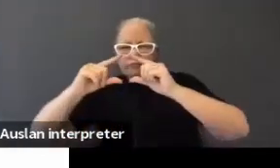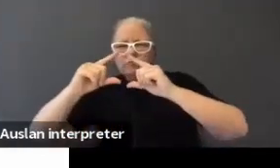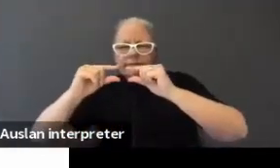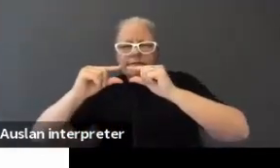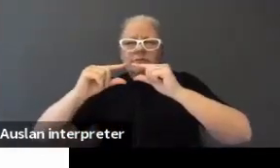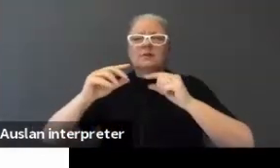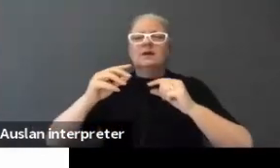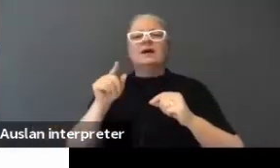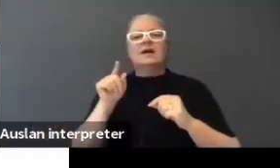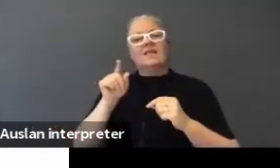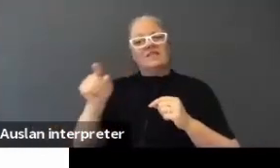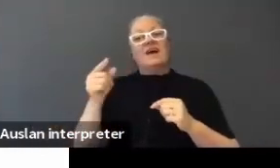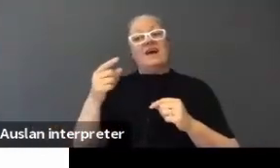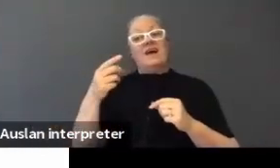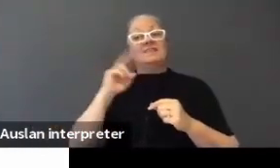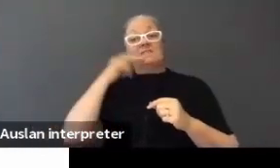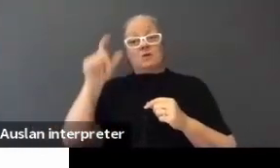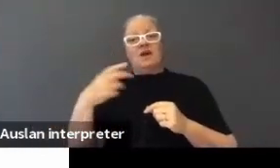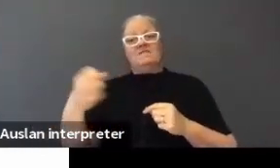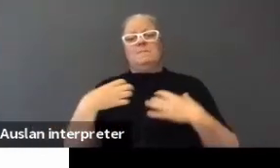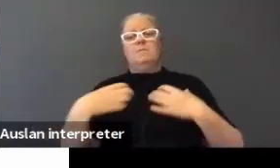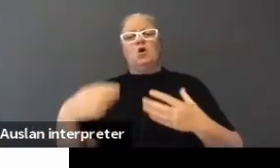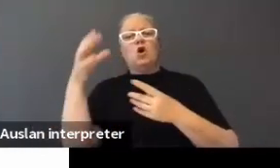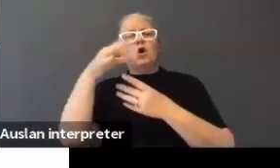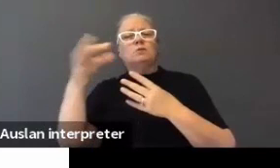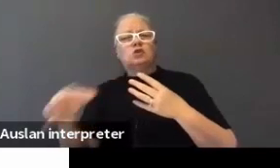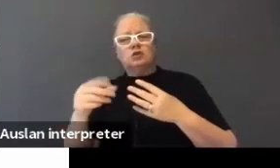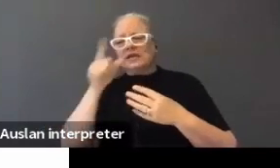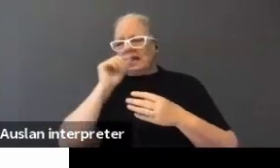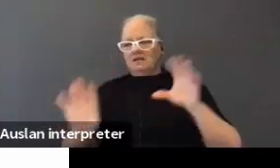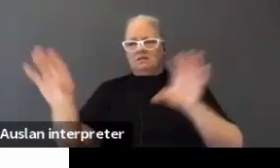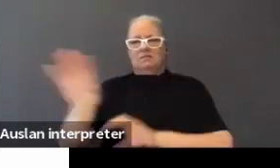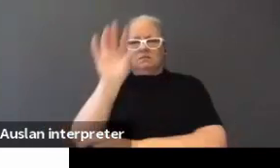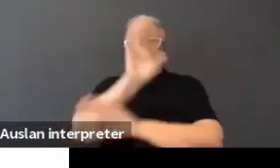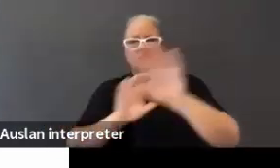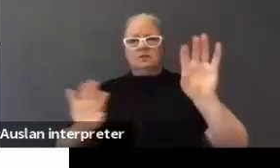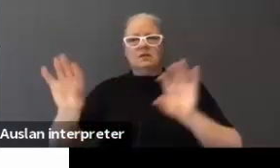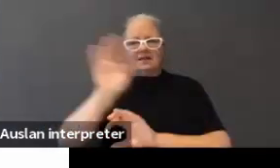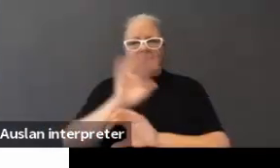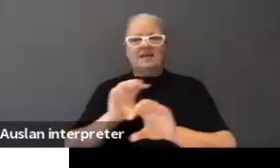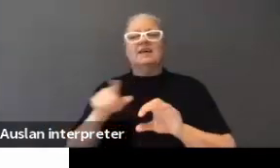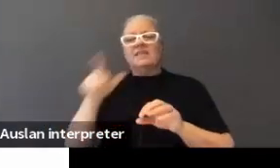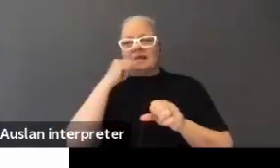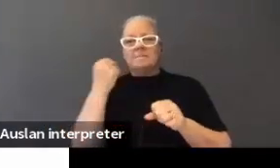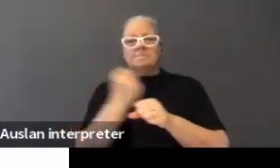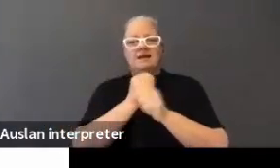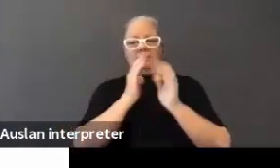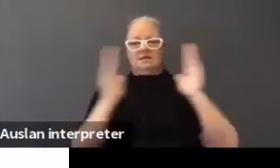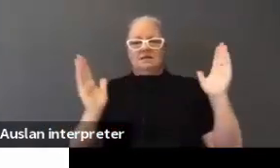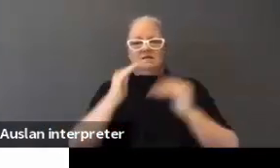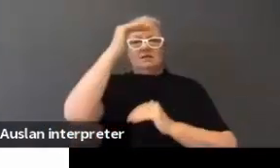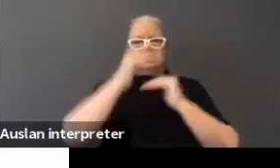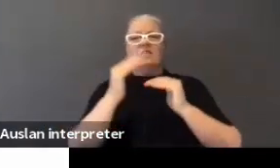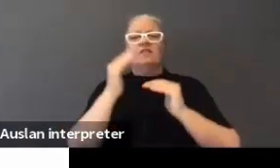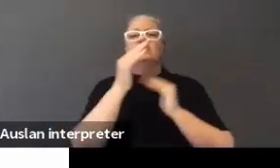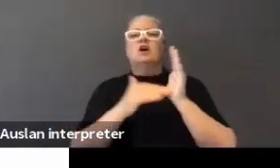So, they've got more options. They can move it to wherever they want in the screen and make the size of the box however they